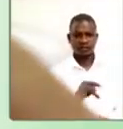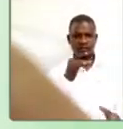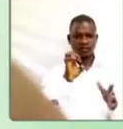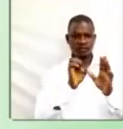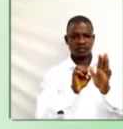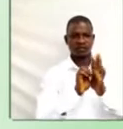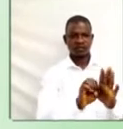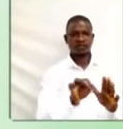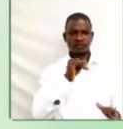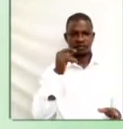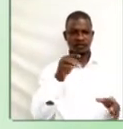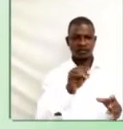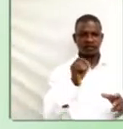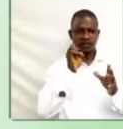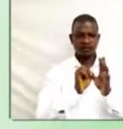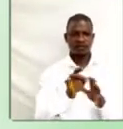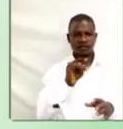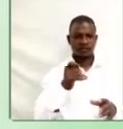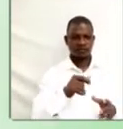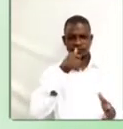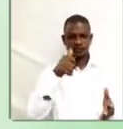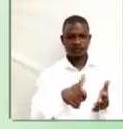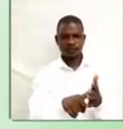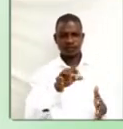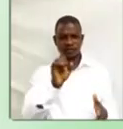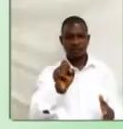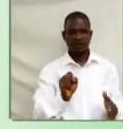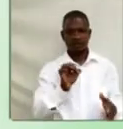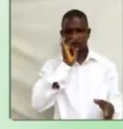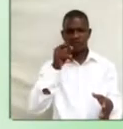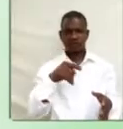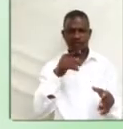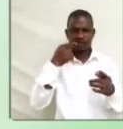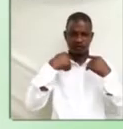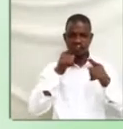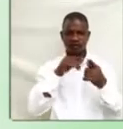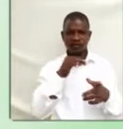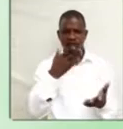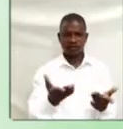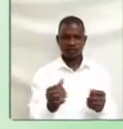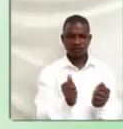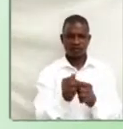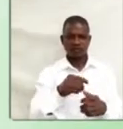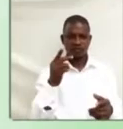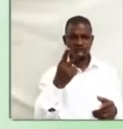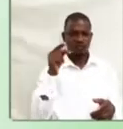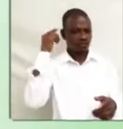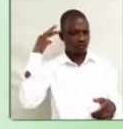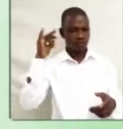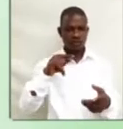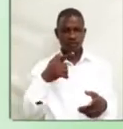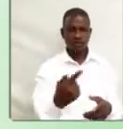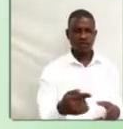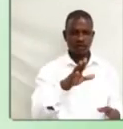Example. Exert. Letter X is pronounced here with the two sounds G